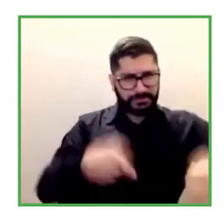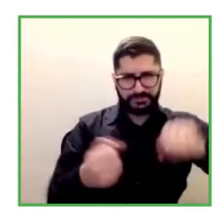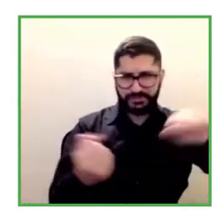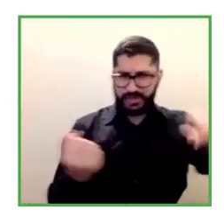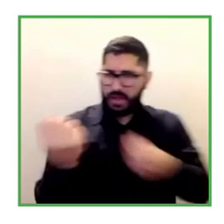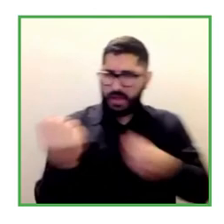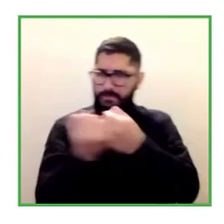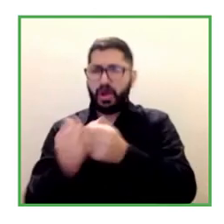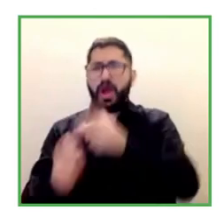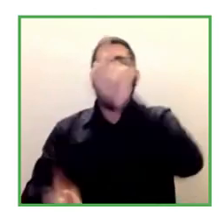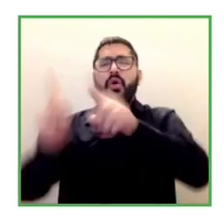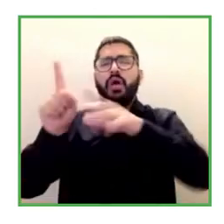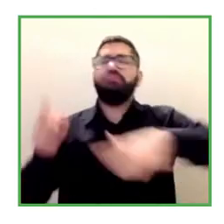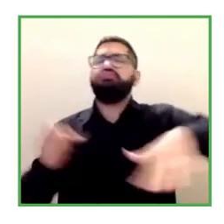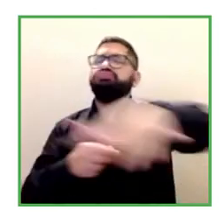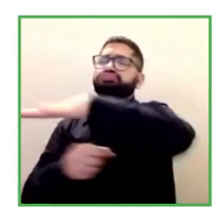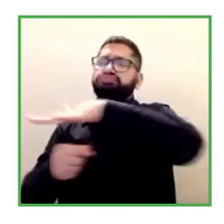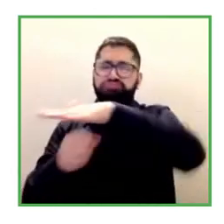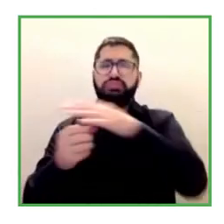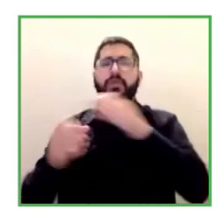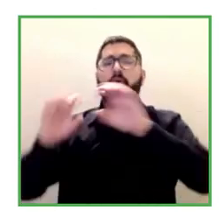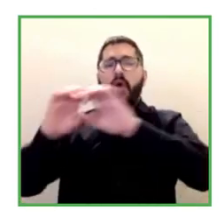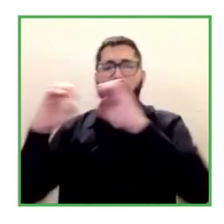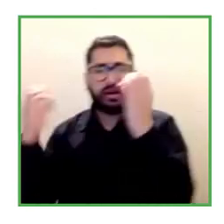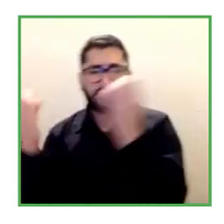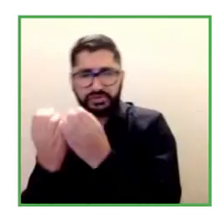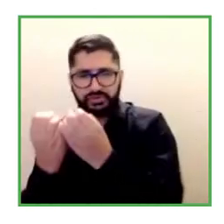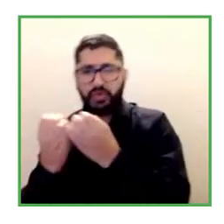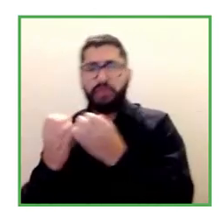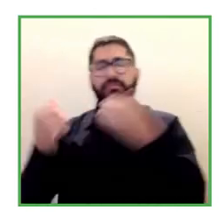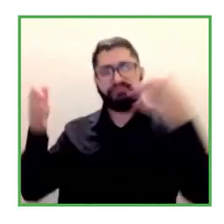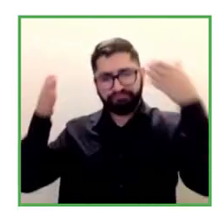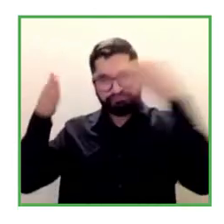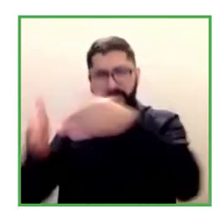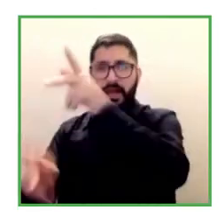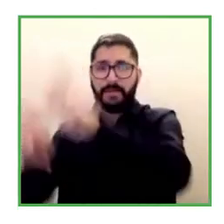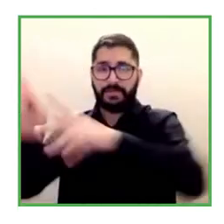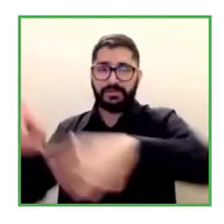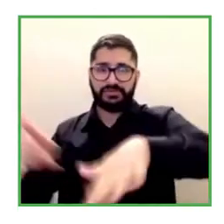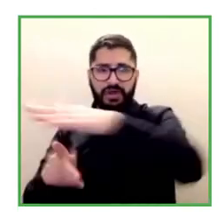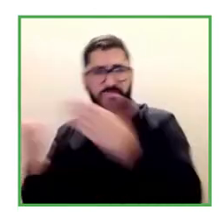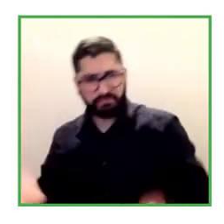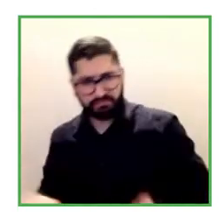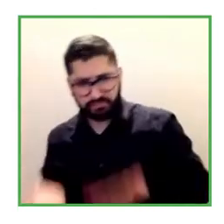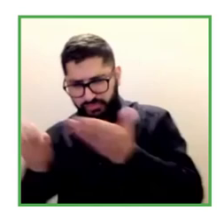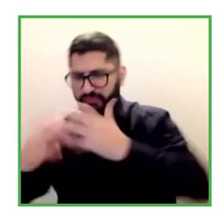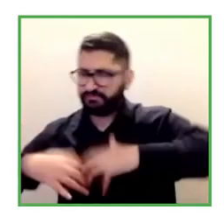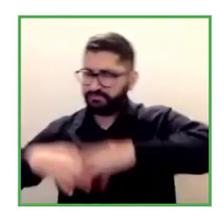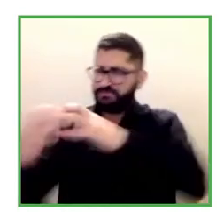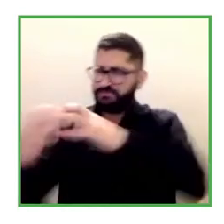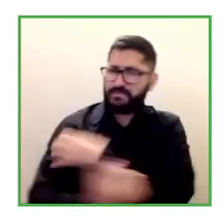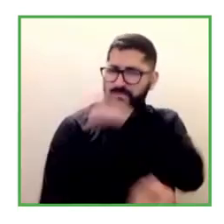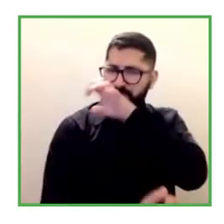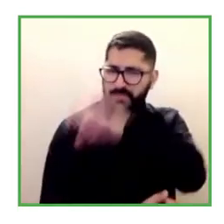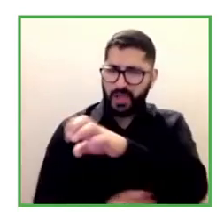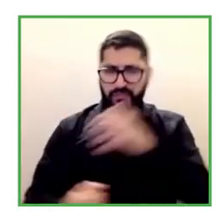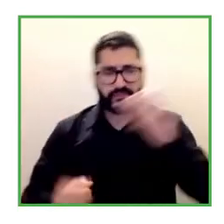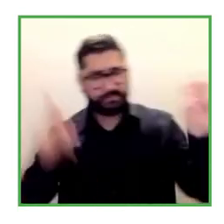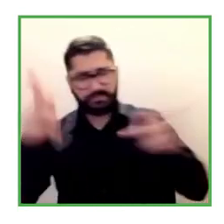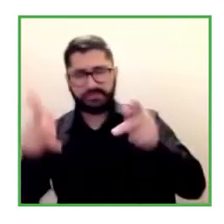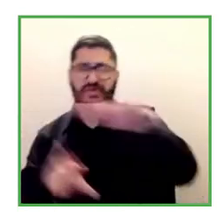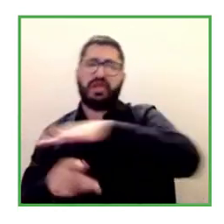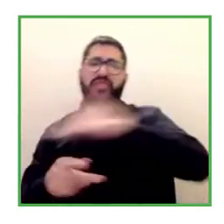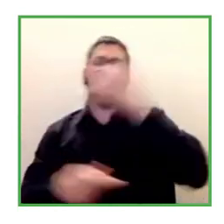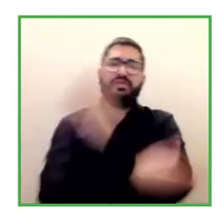within any foundation any organization that can advise them on how to strengthen the